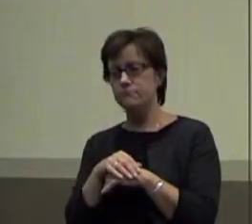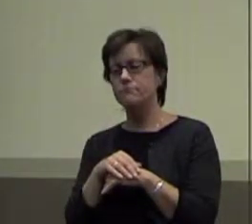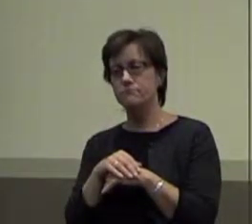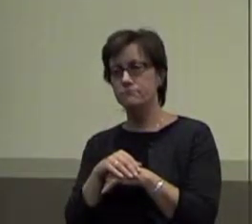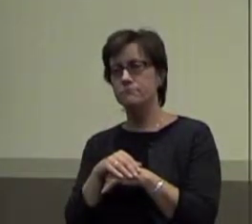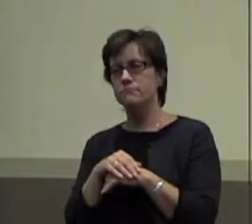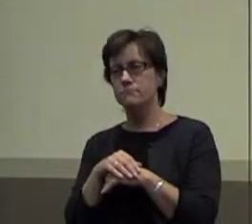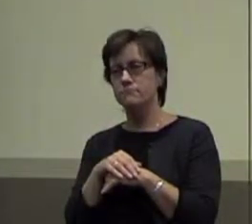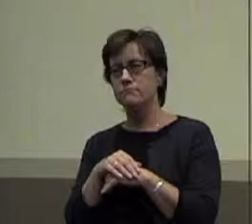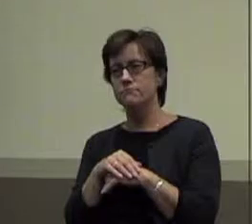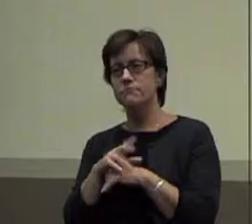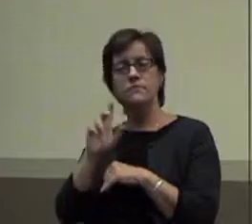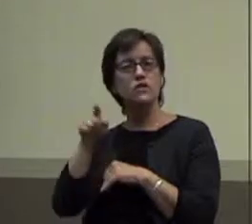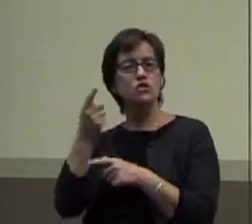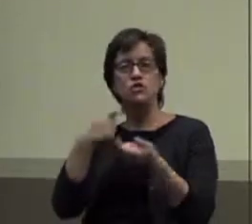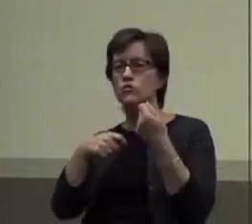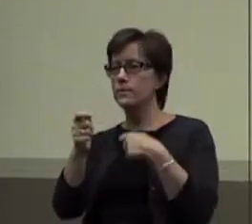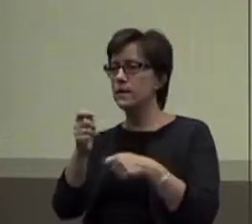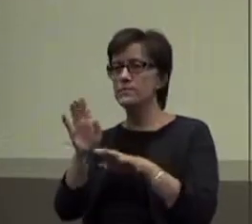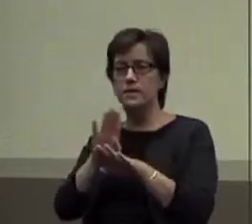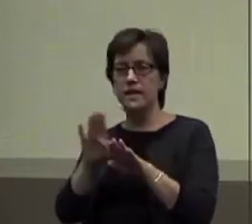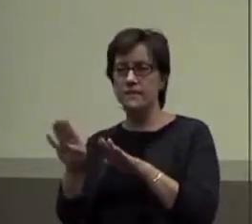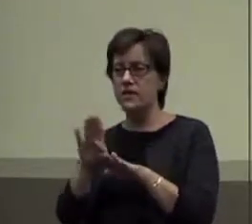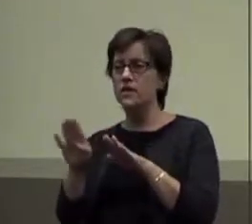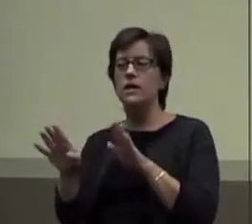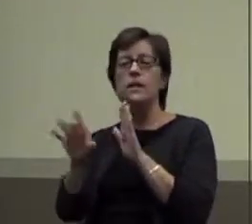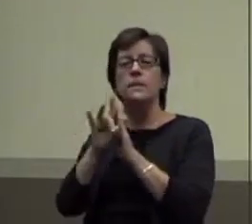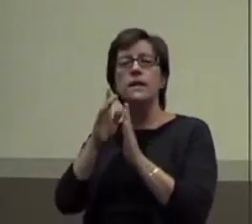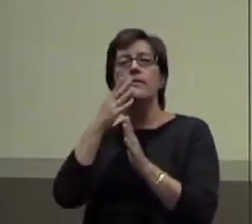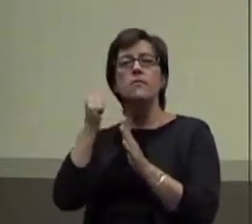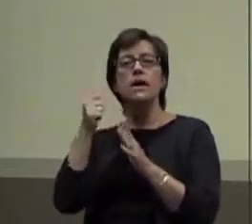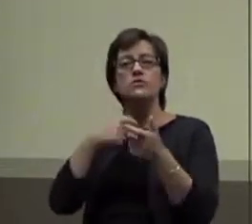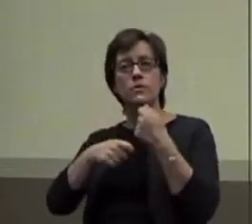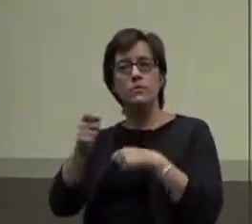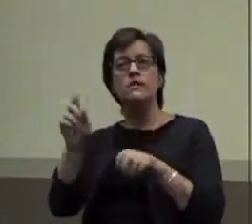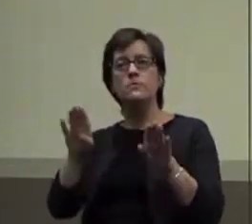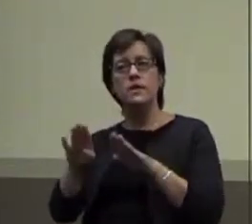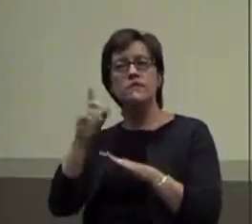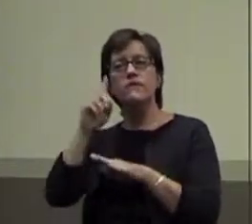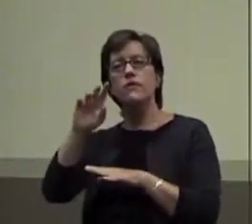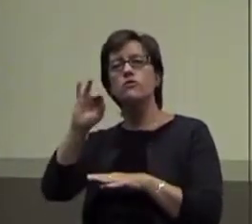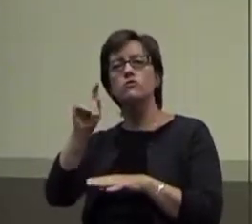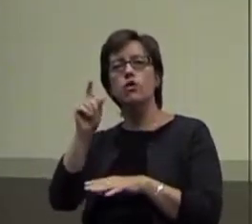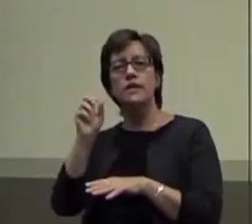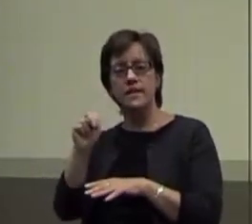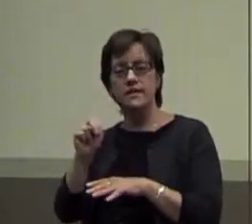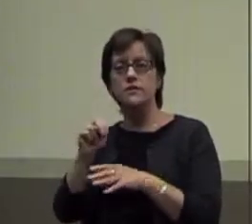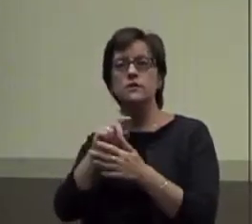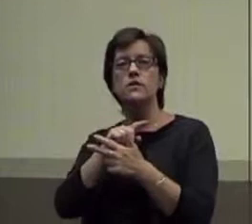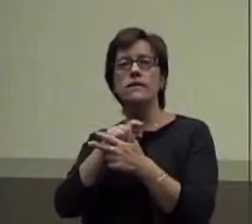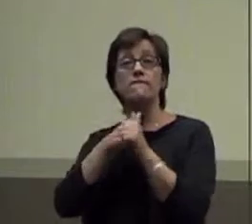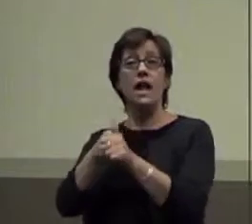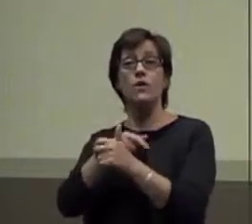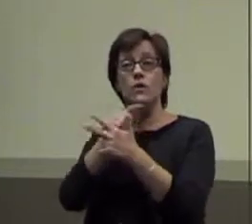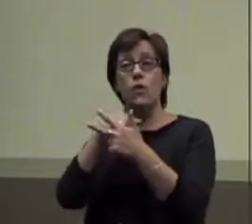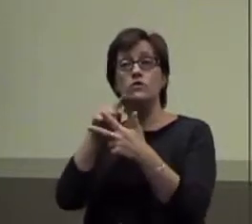And go ahead and, again, just the replacement behavior, choose the best replacement behavior for Jordan using those three rules.